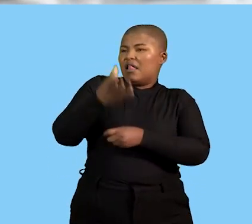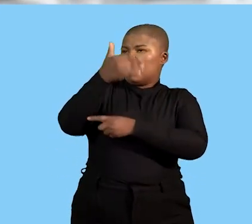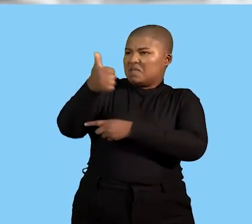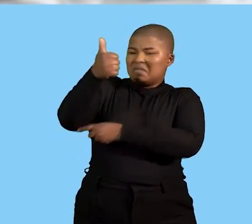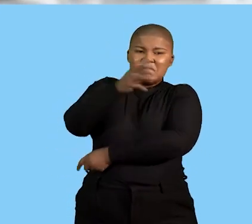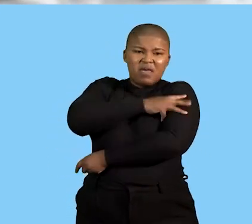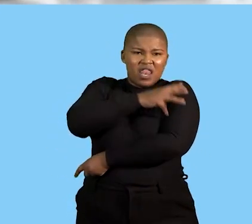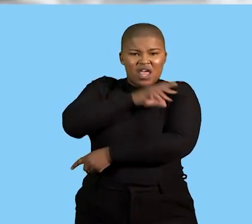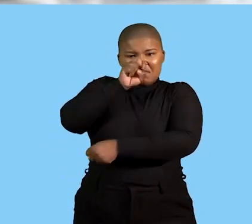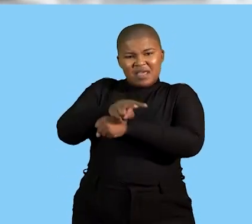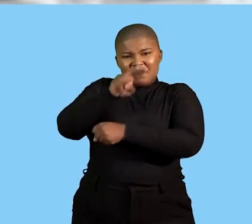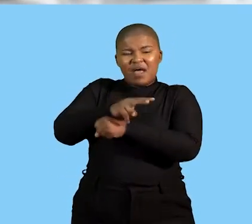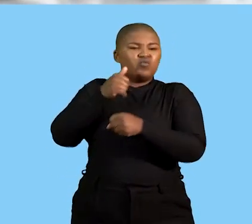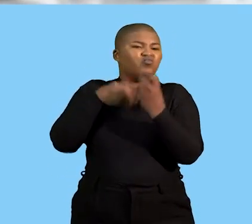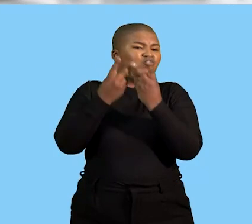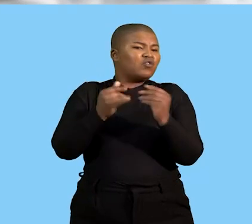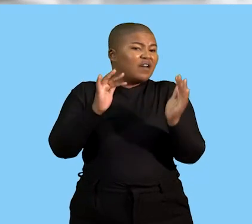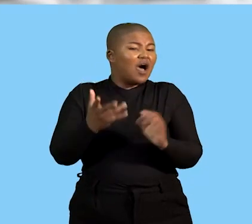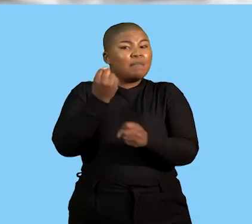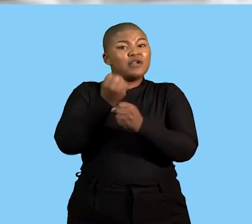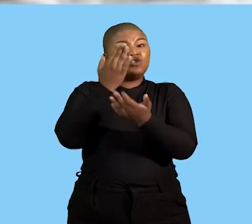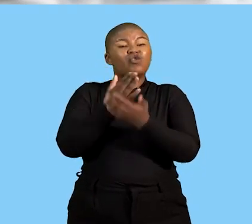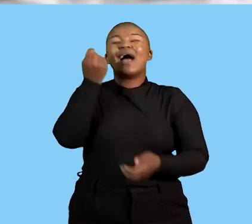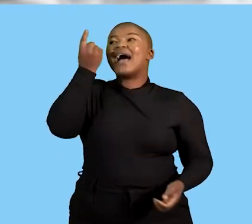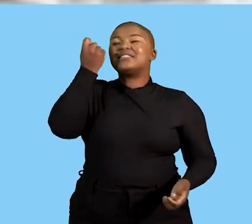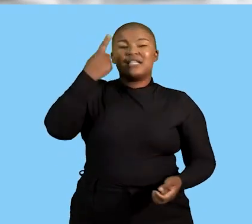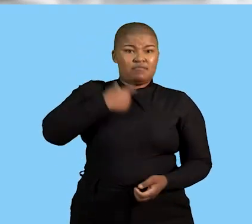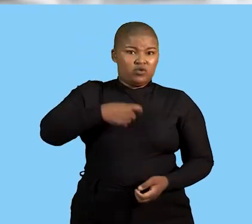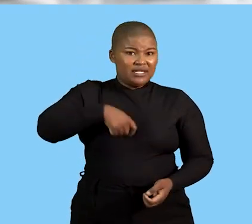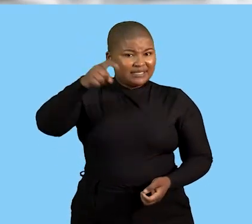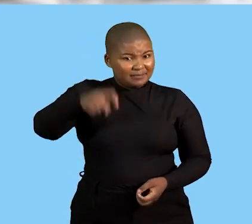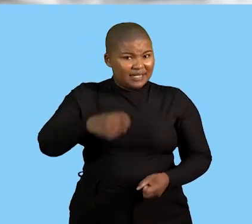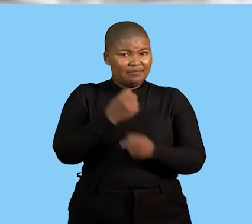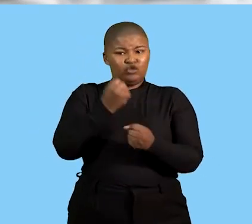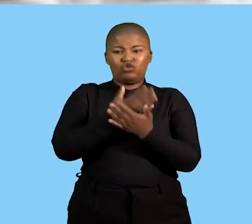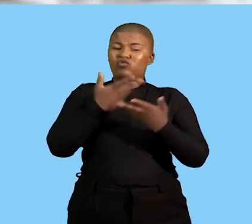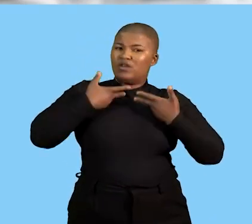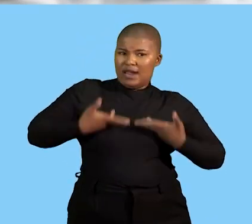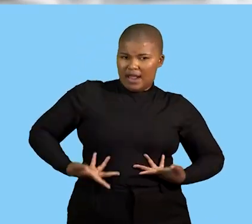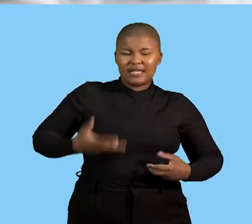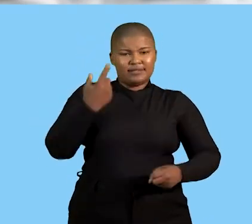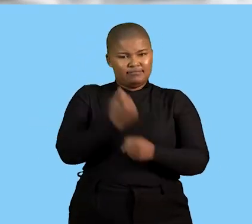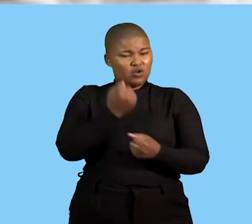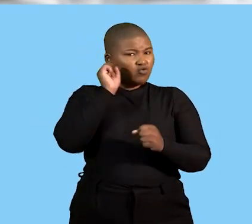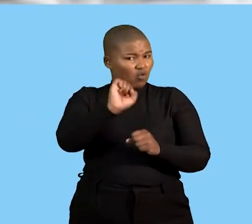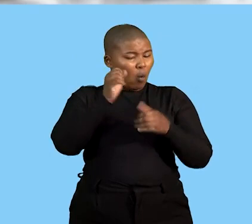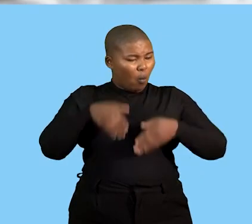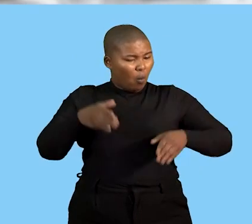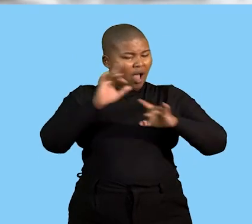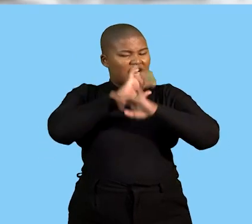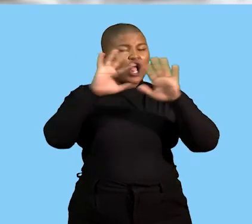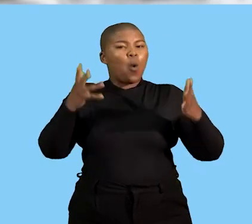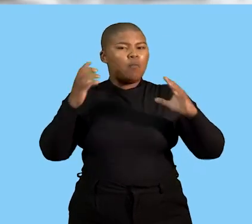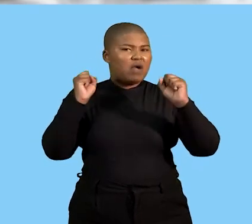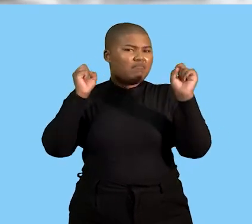you deal with them make sure that you understand their personality meet with them privately so that they become at ease and make your intentions